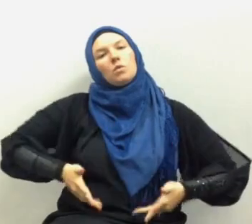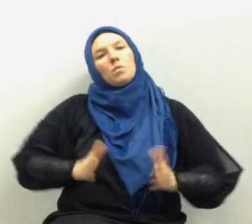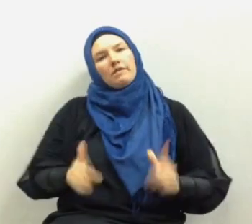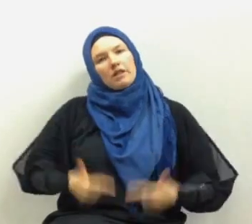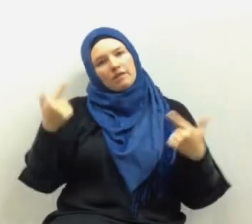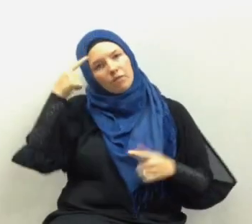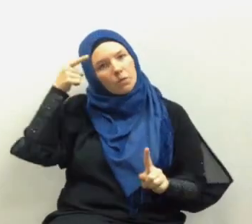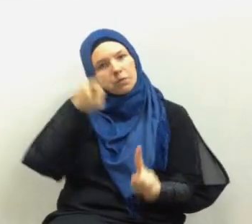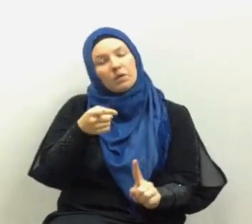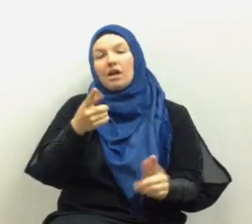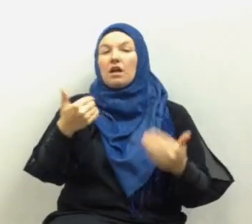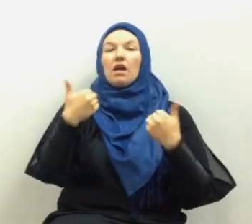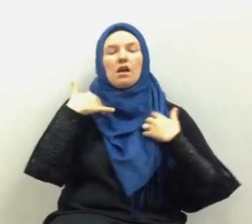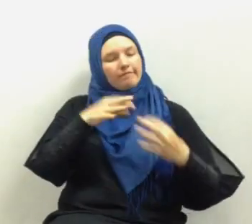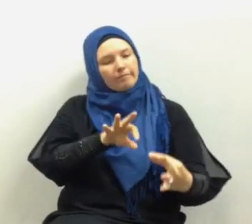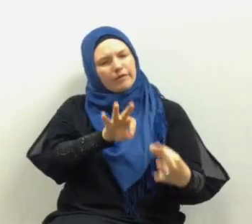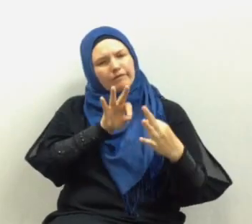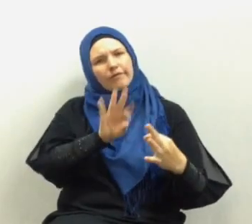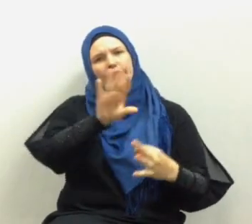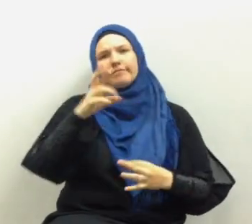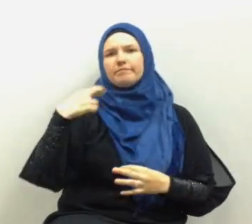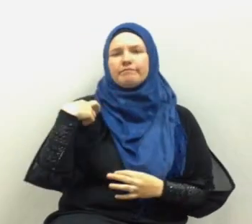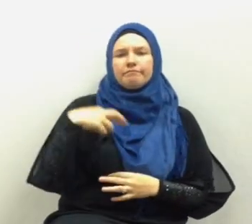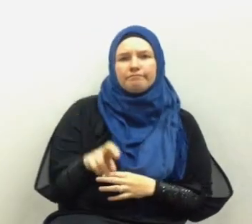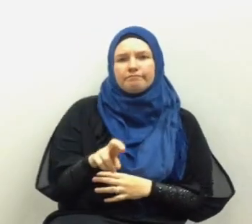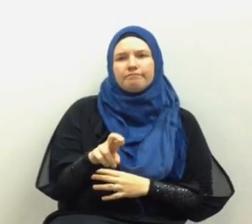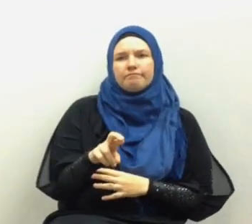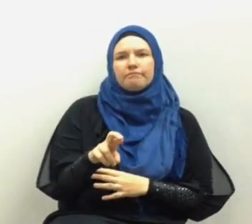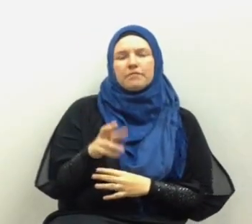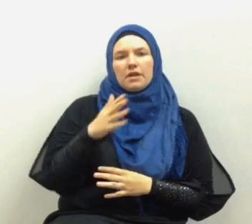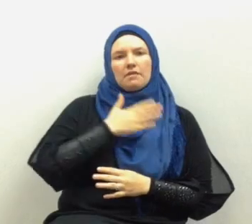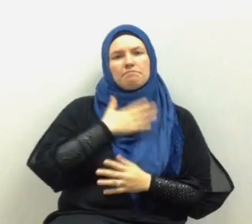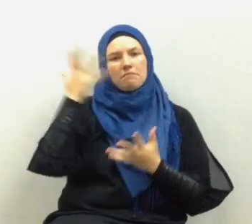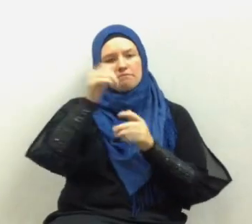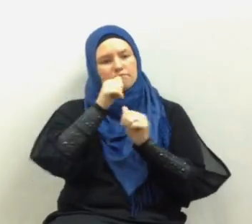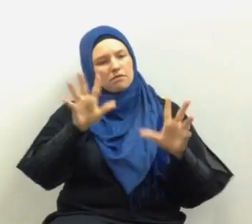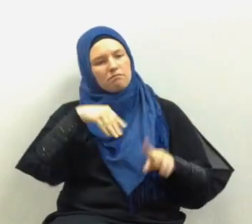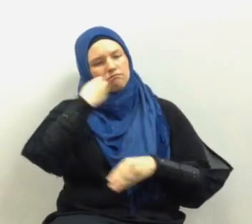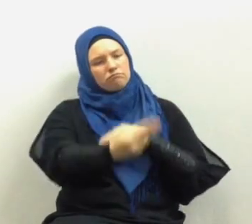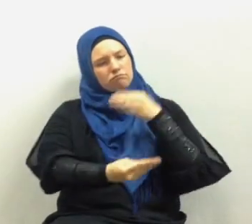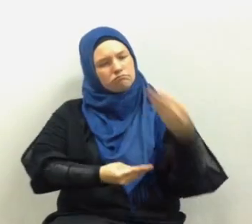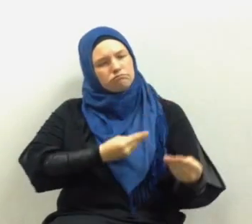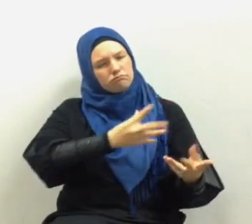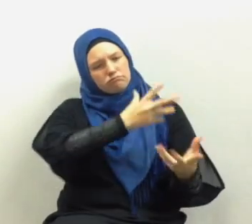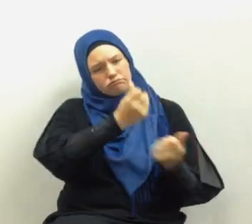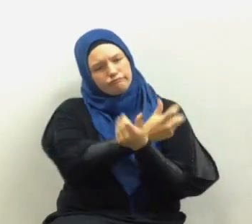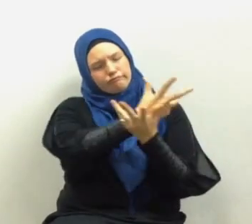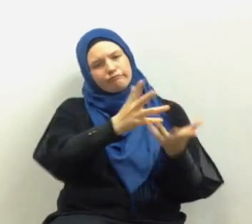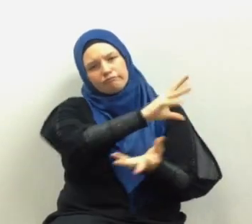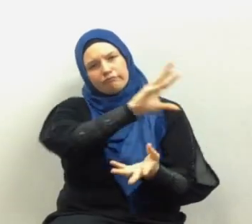of life for you and I have perfected your religion and my bounties upon you